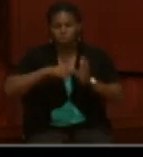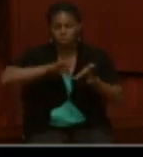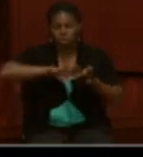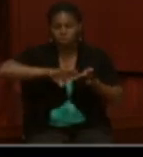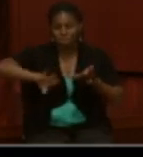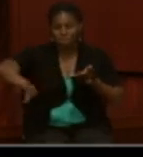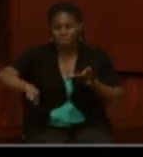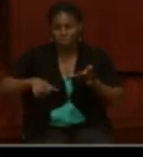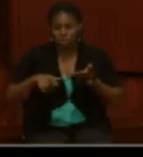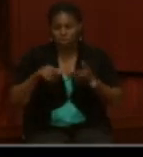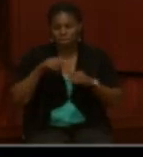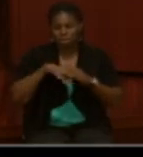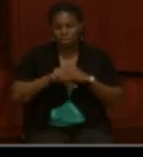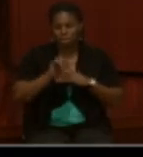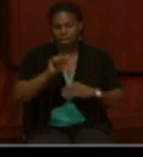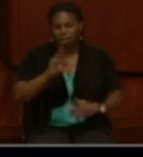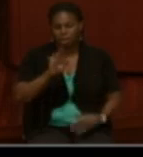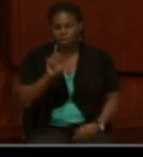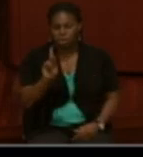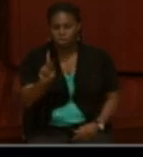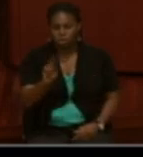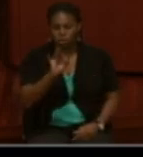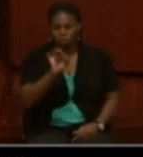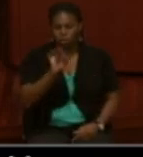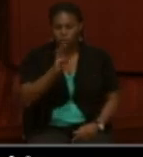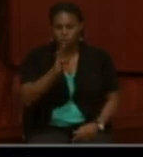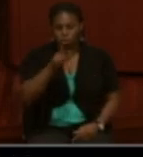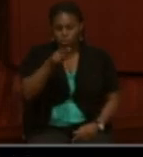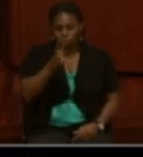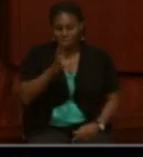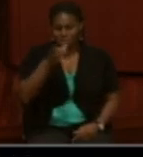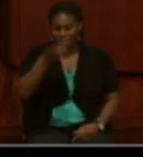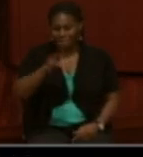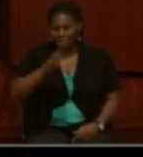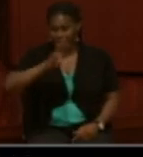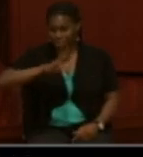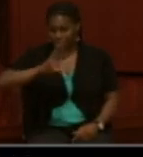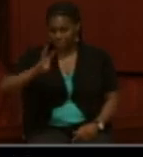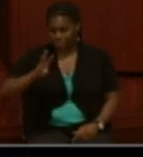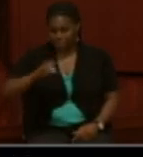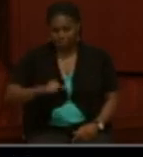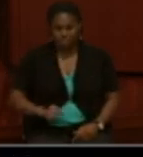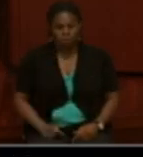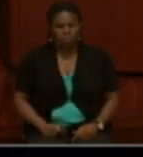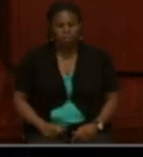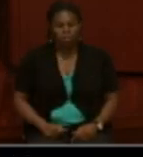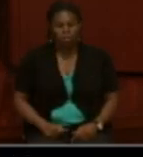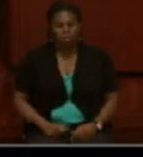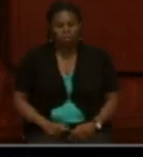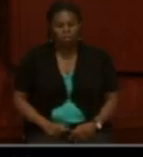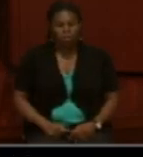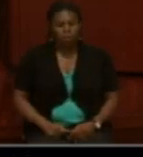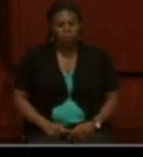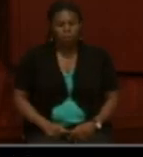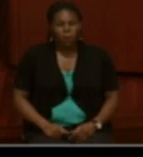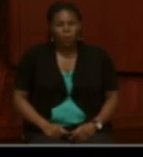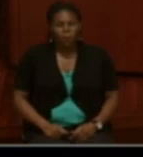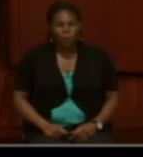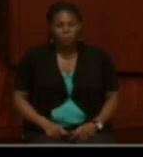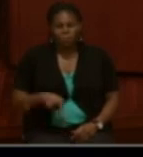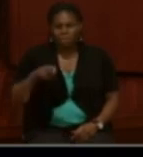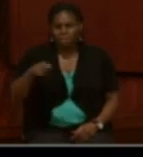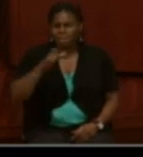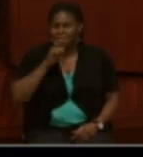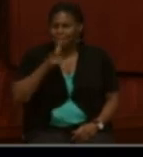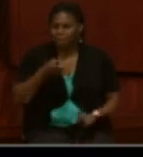at Little Rock, Arkansas on February 25, 1866. The thing that needs to be noted is this is not from his